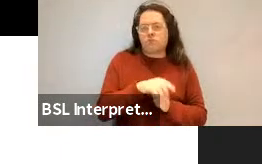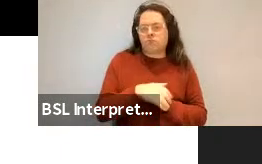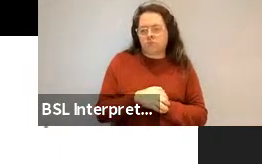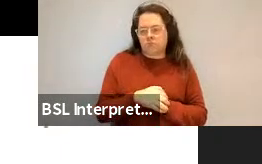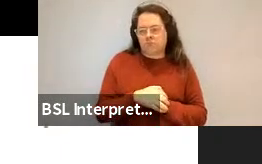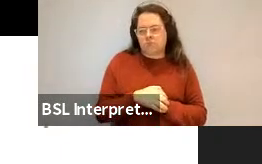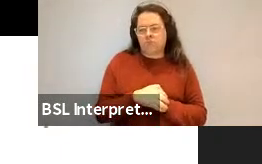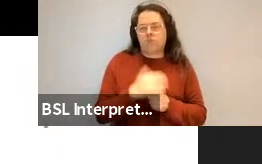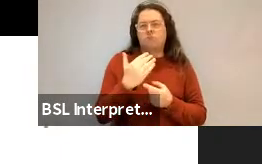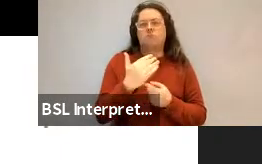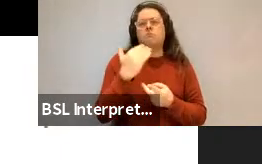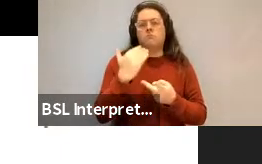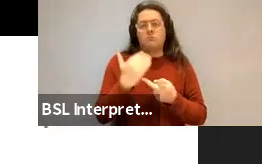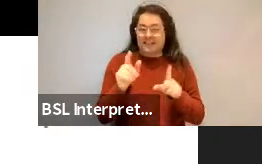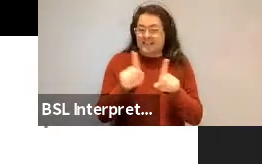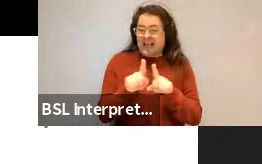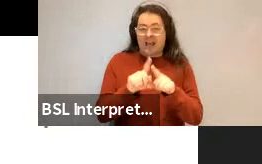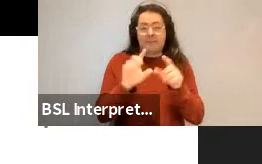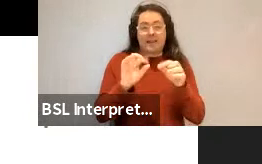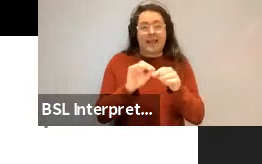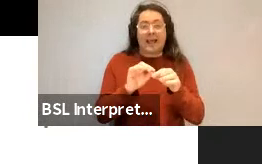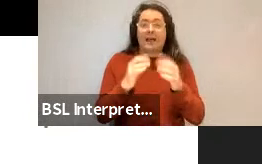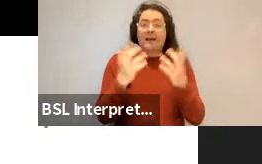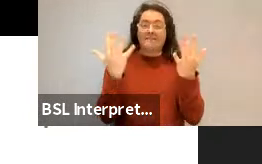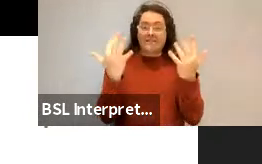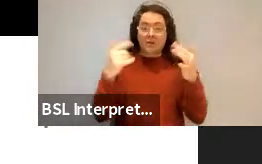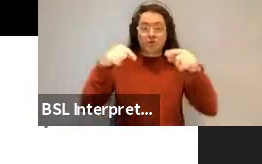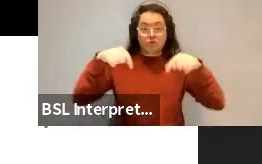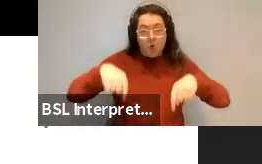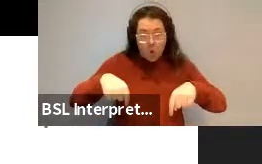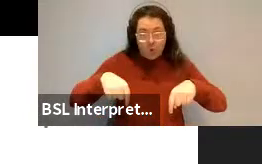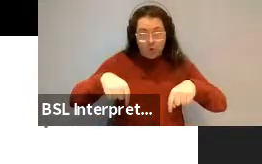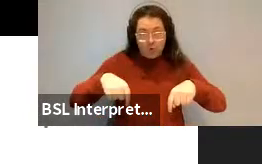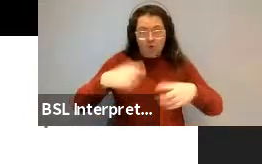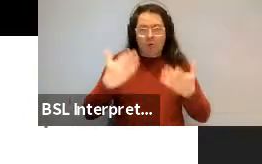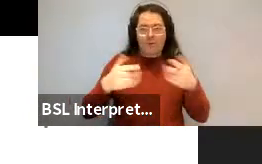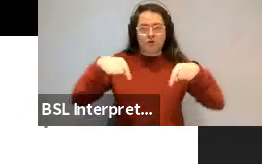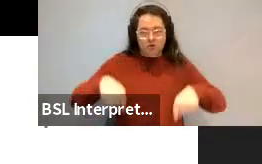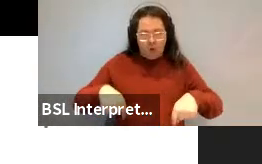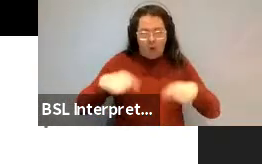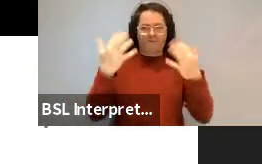And that's true for fingers and toes versus toes and fingers.